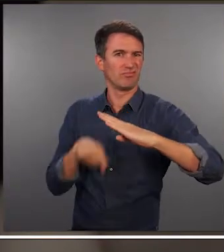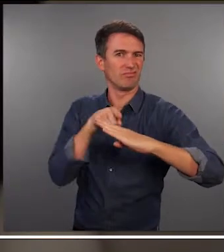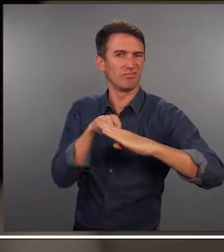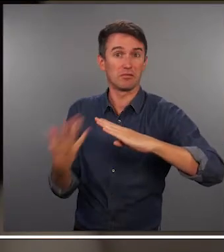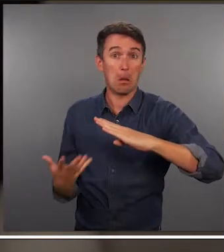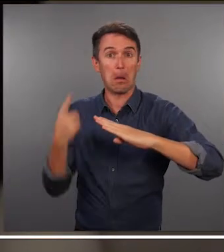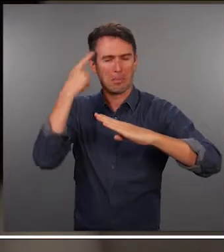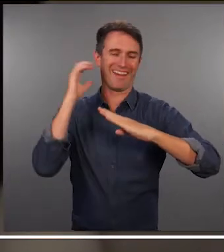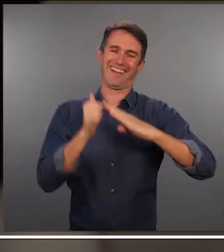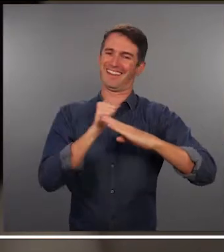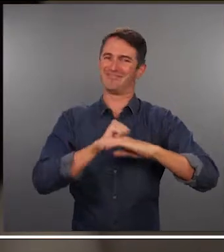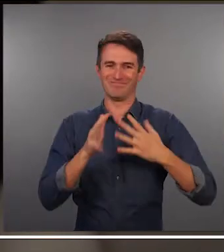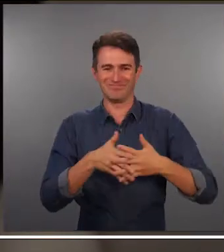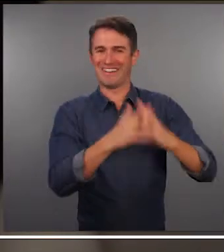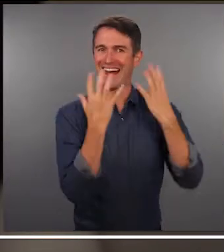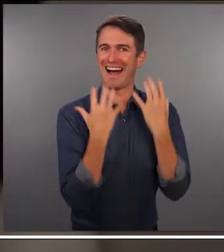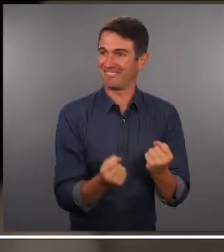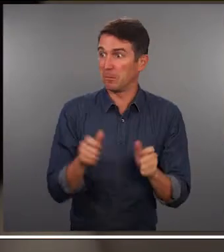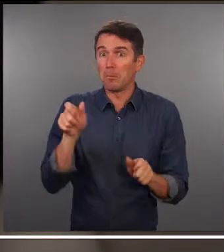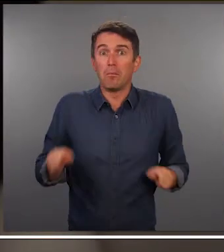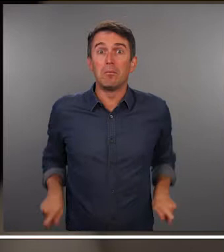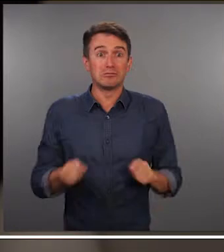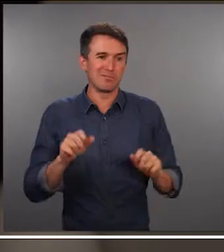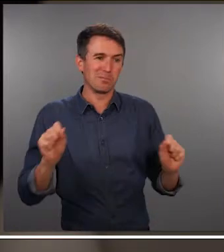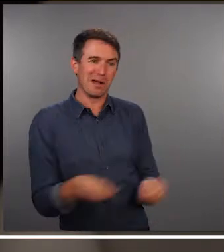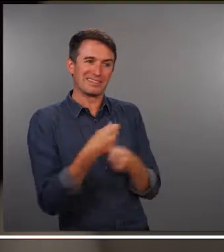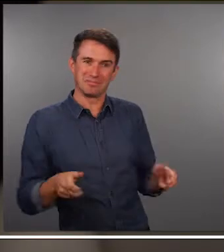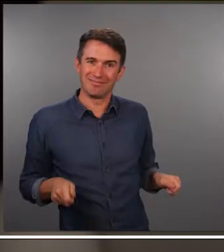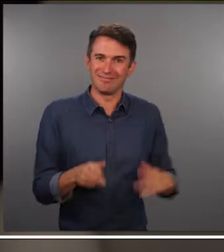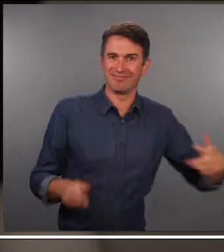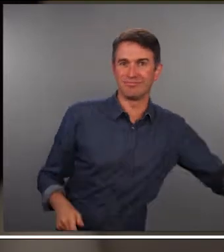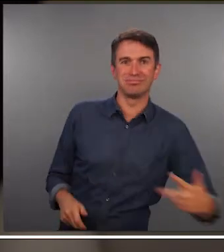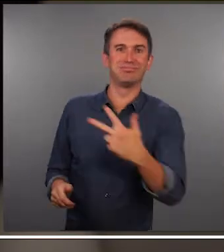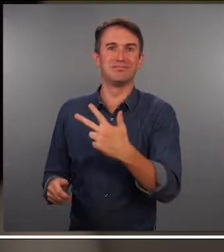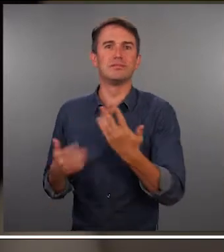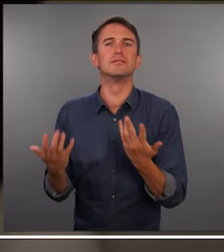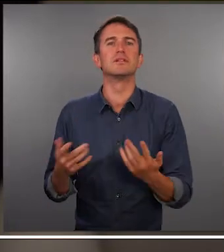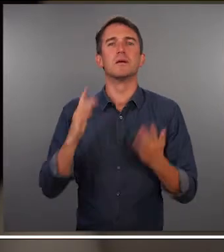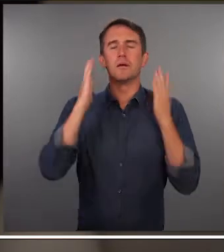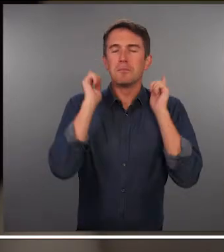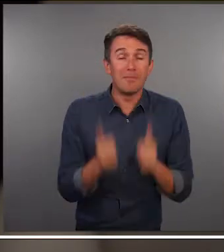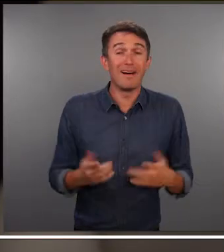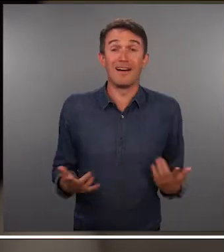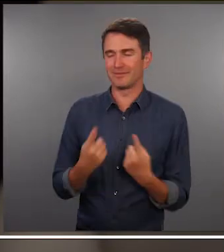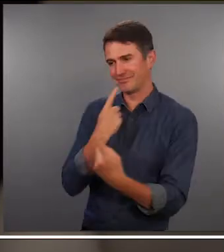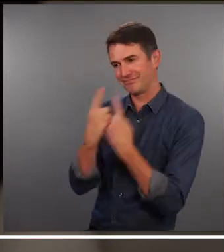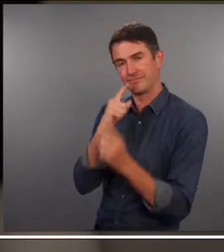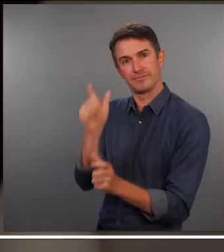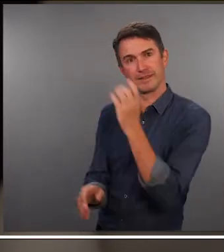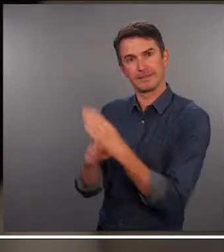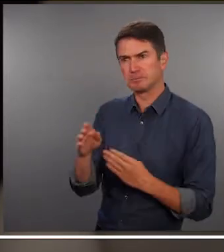wrong so then it doesn't benefit anyone when they do that so consulting people with disabilities in the process will help get